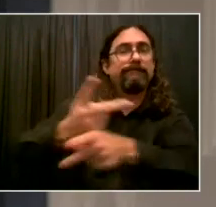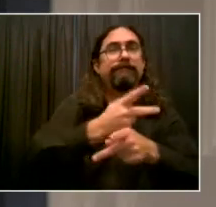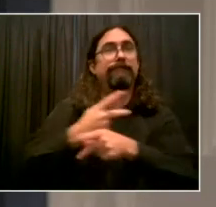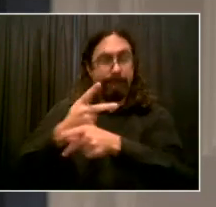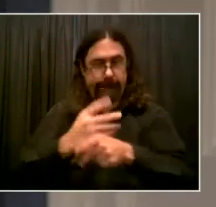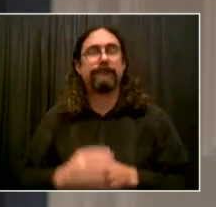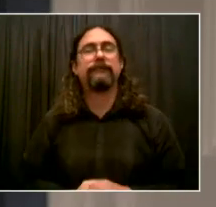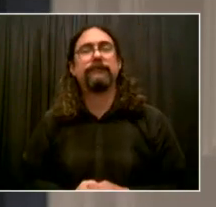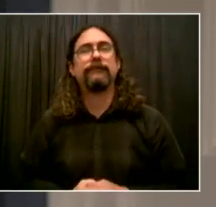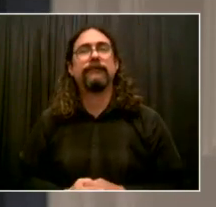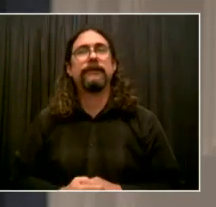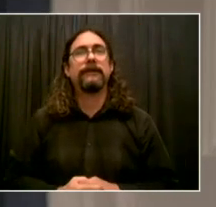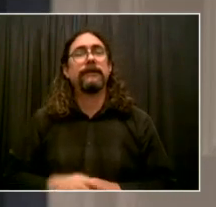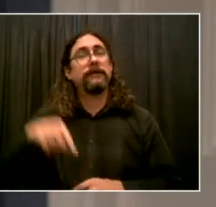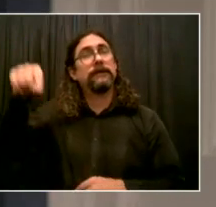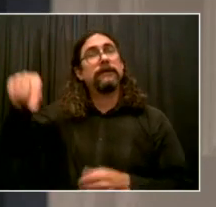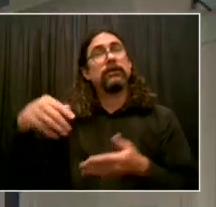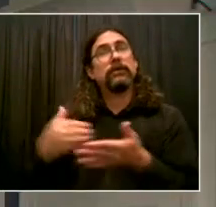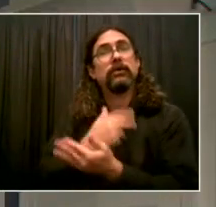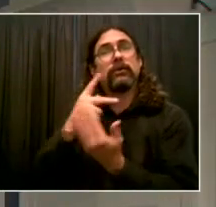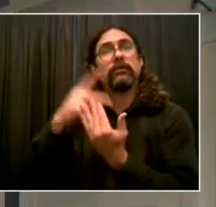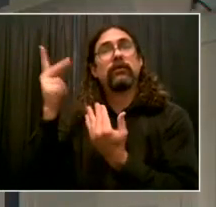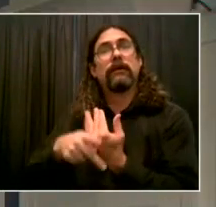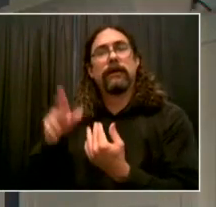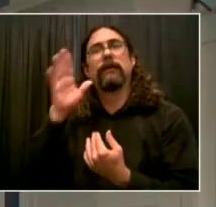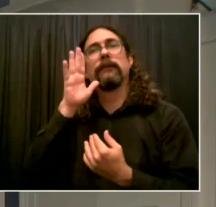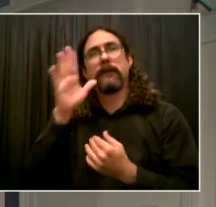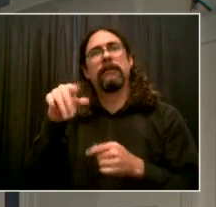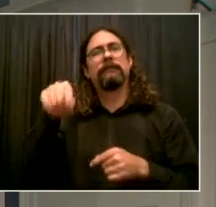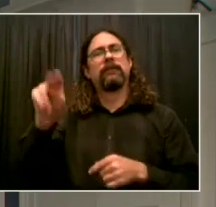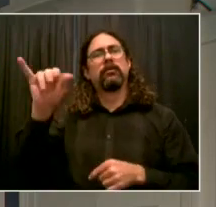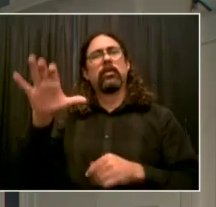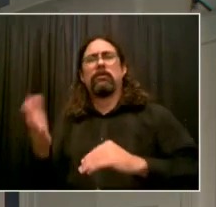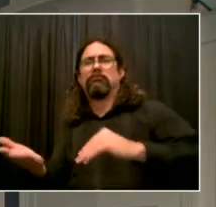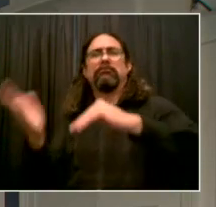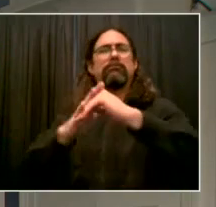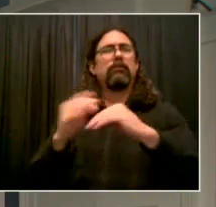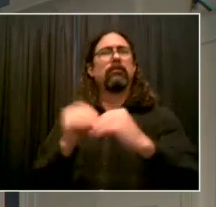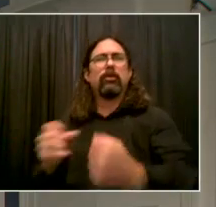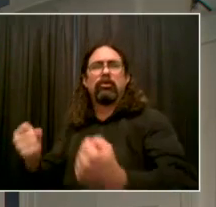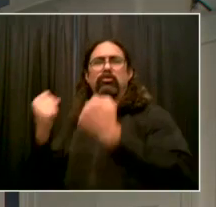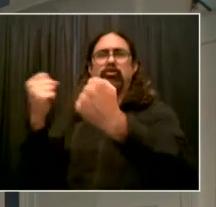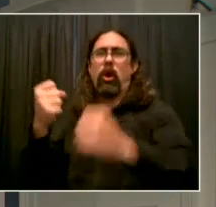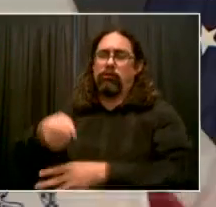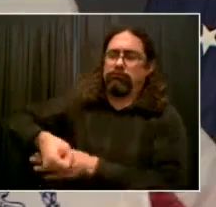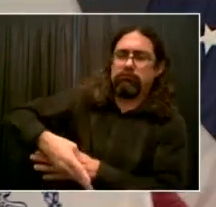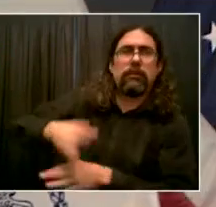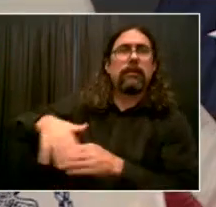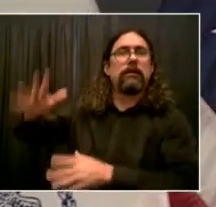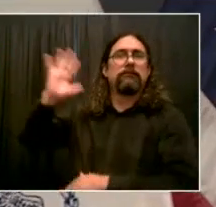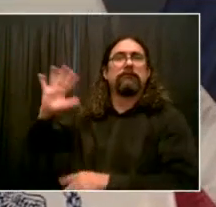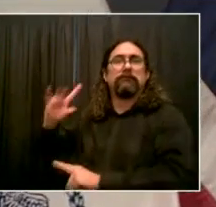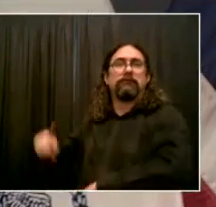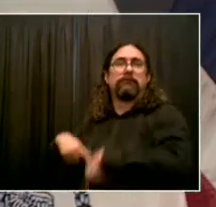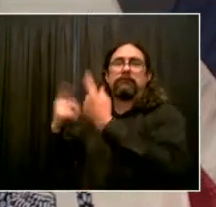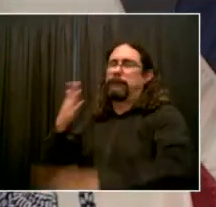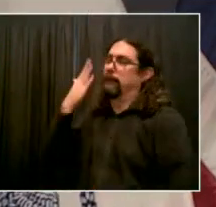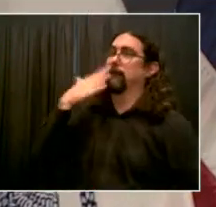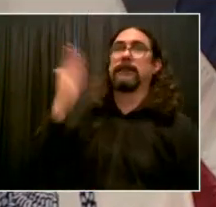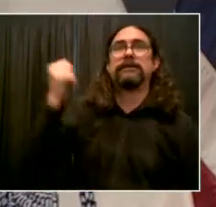and healthier than ever before. Thank you, sir. Thank you so much, Ted, and your enthusiasm is infectious. Thank you.